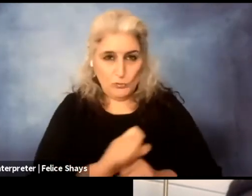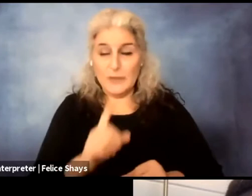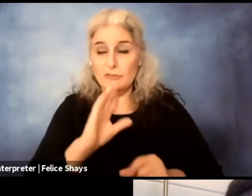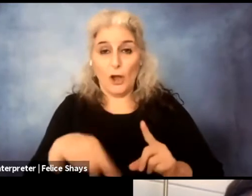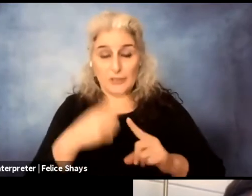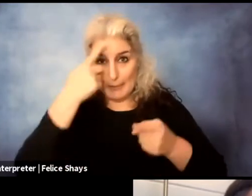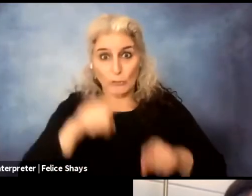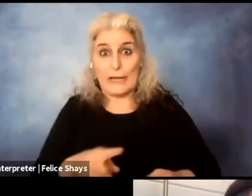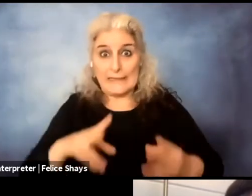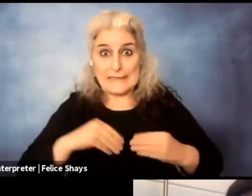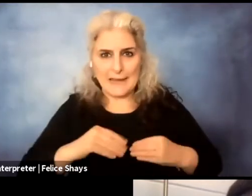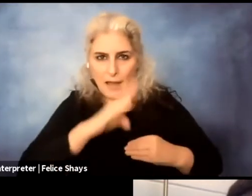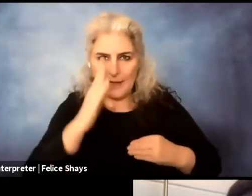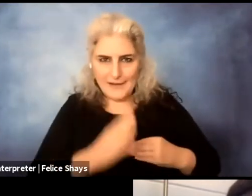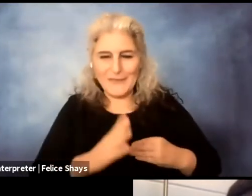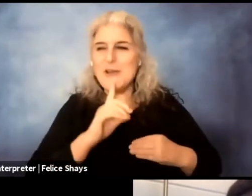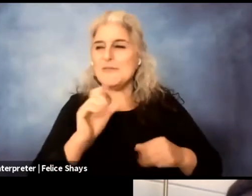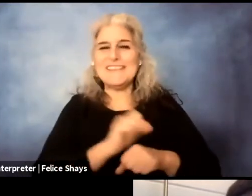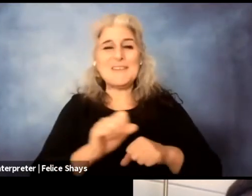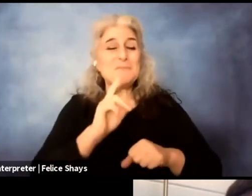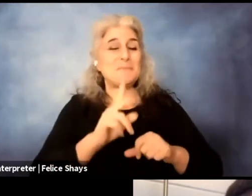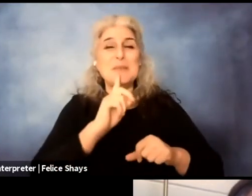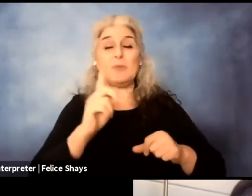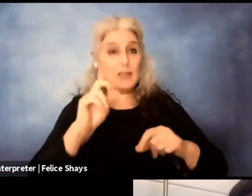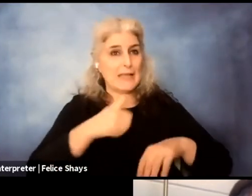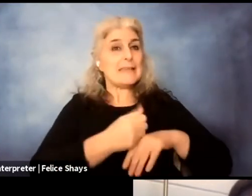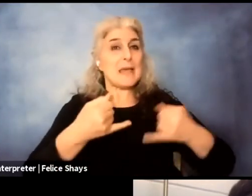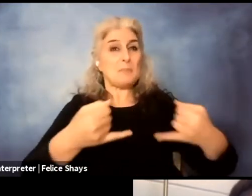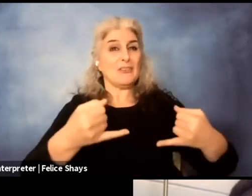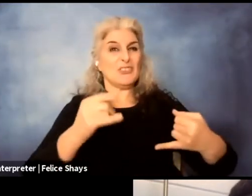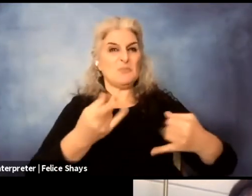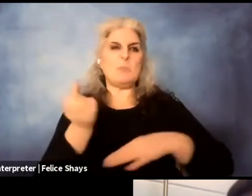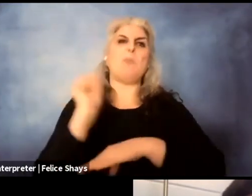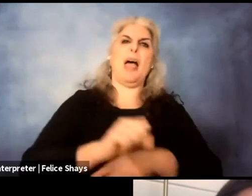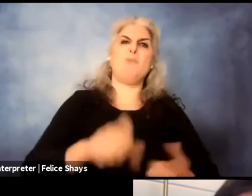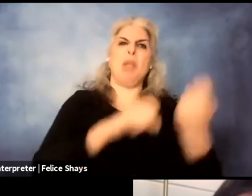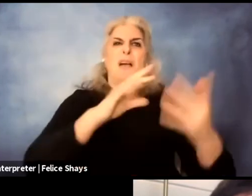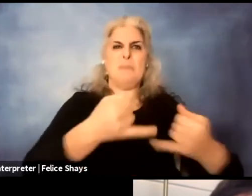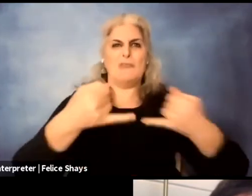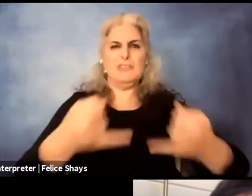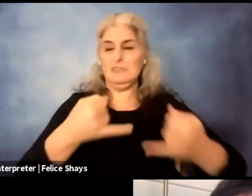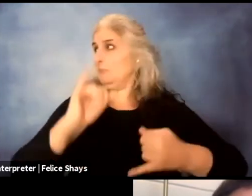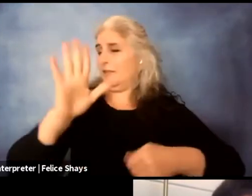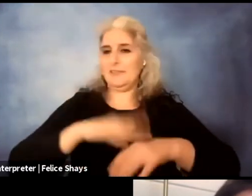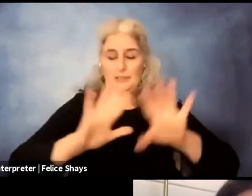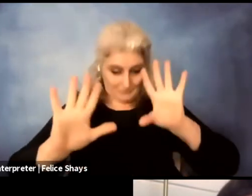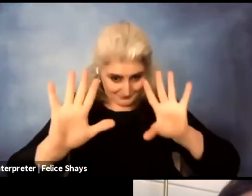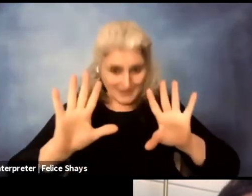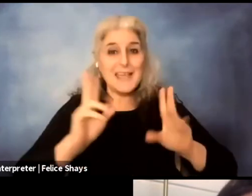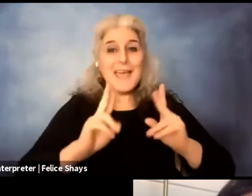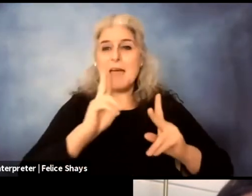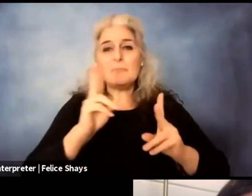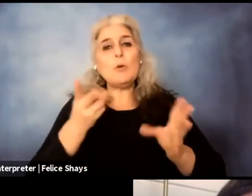are like scenarios where boundaries are constantly crossed and conversation are extremely casual. Um,